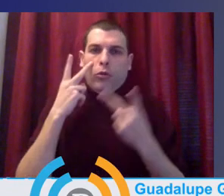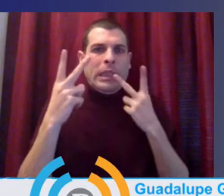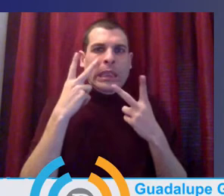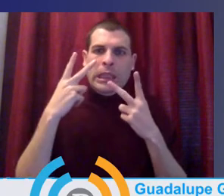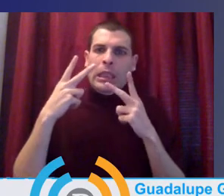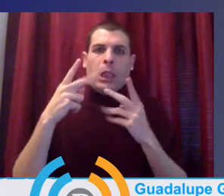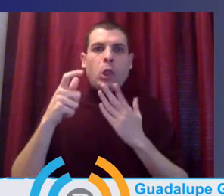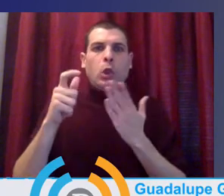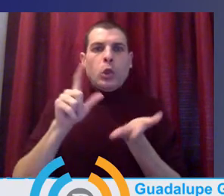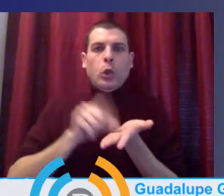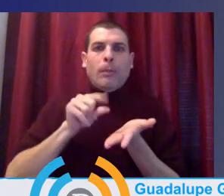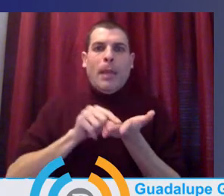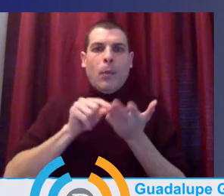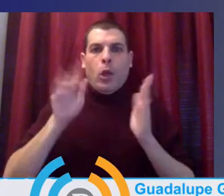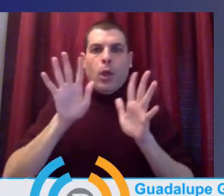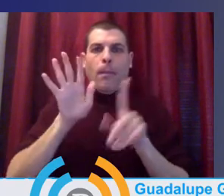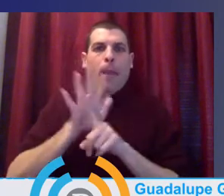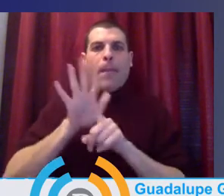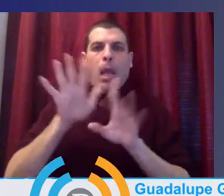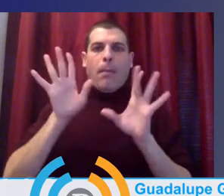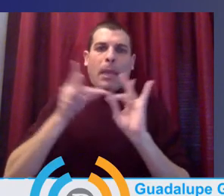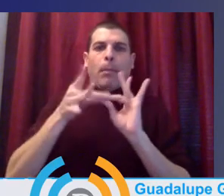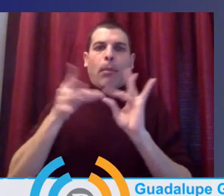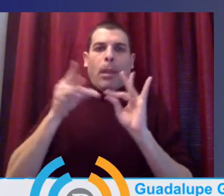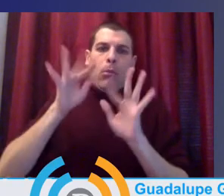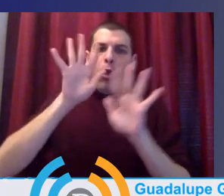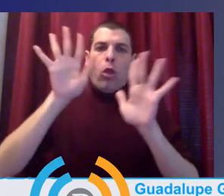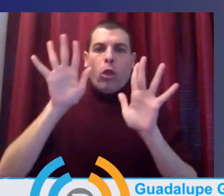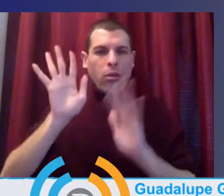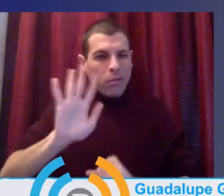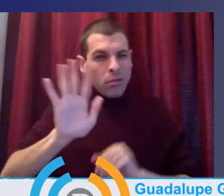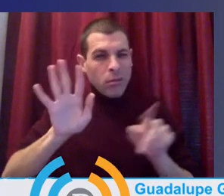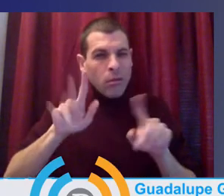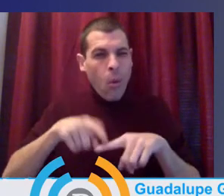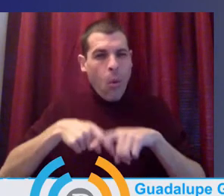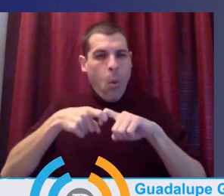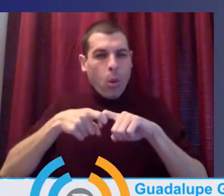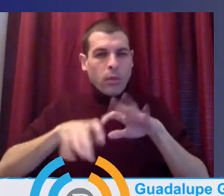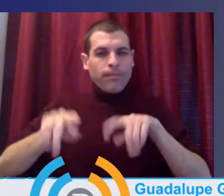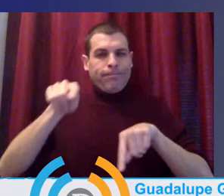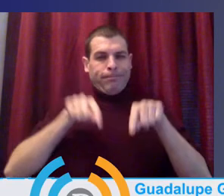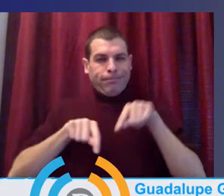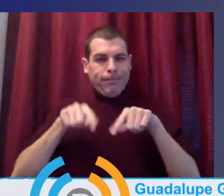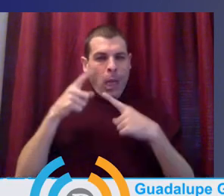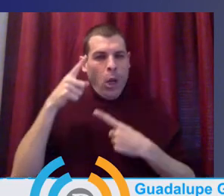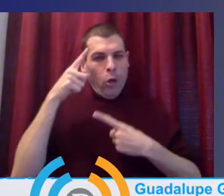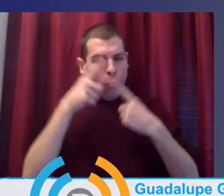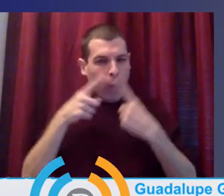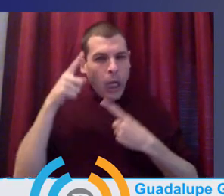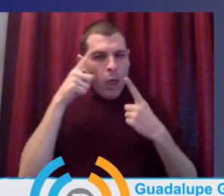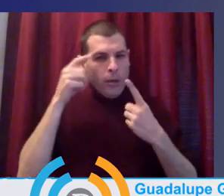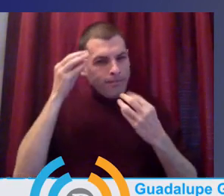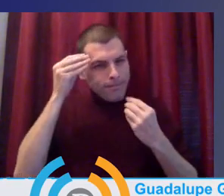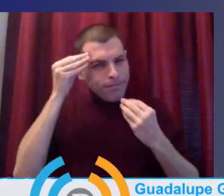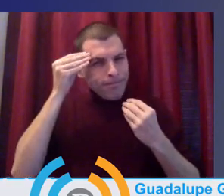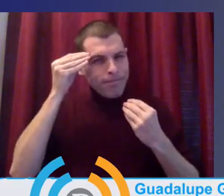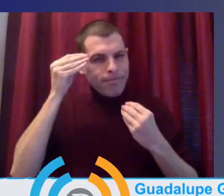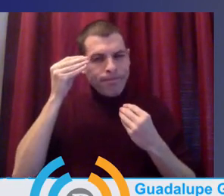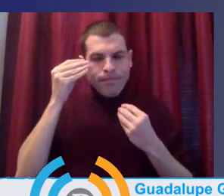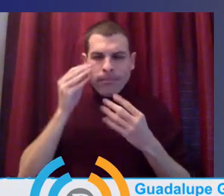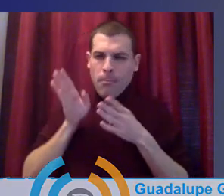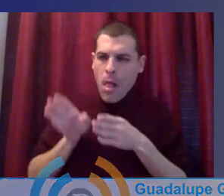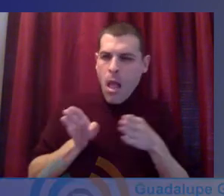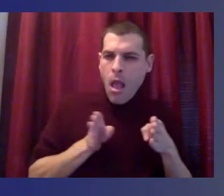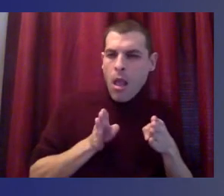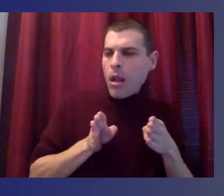just like we ask of our students, you know, let's apply some careful critical thinking. Let's make sure and collaborate and inform ourselves with those